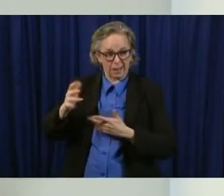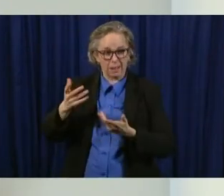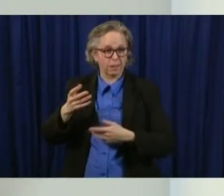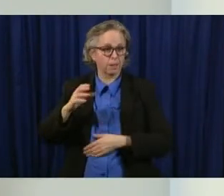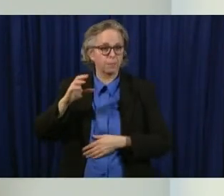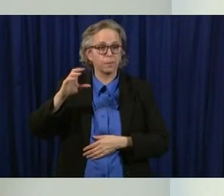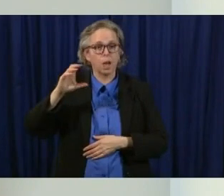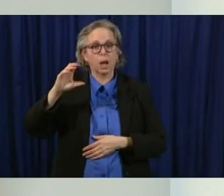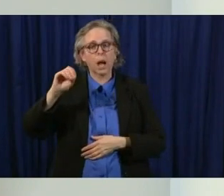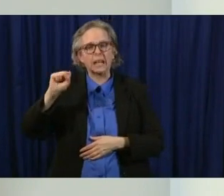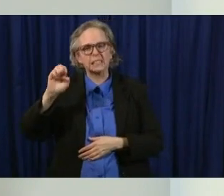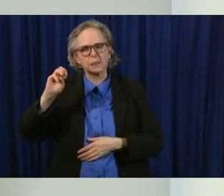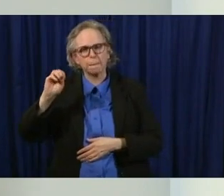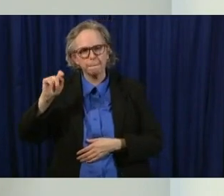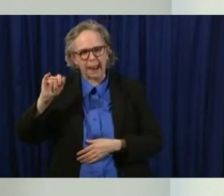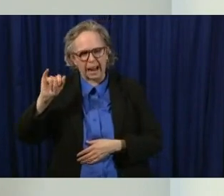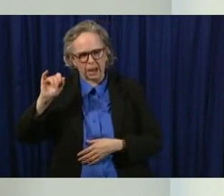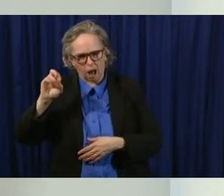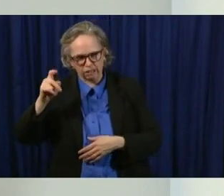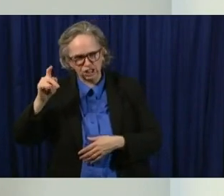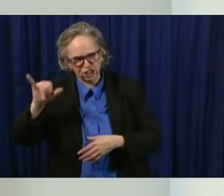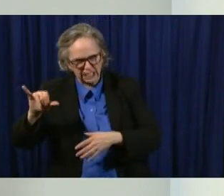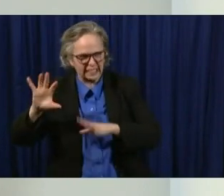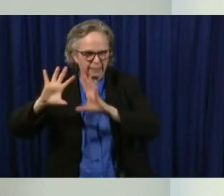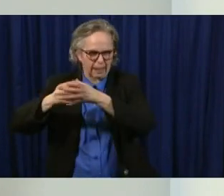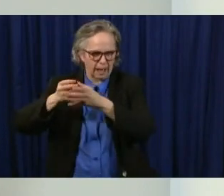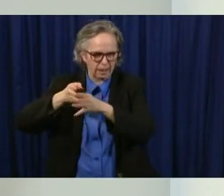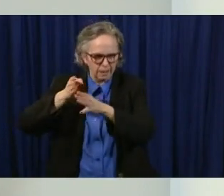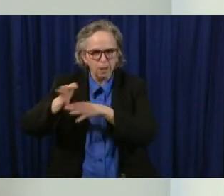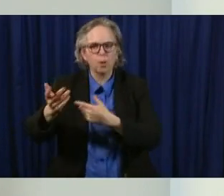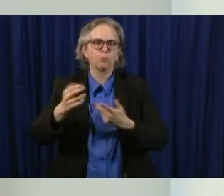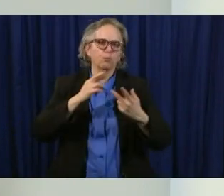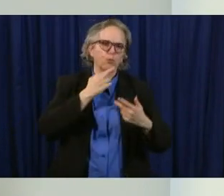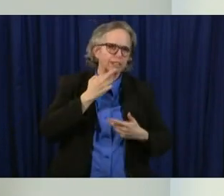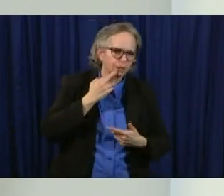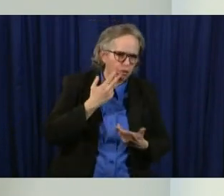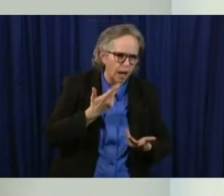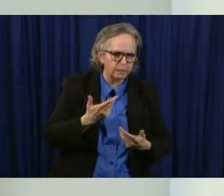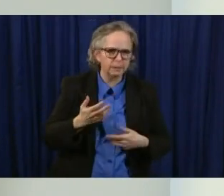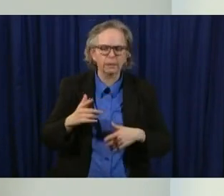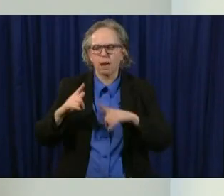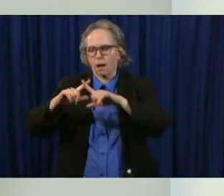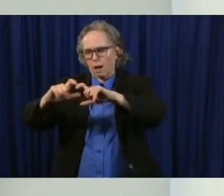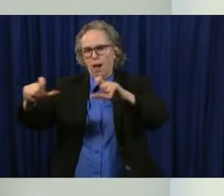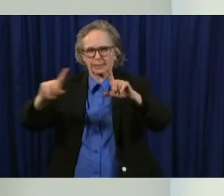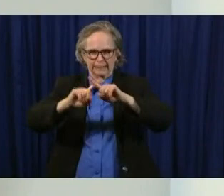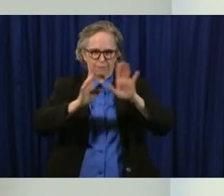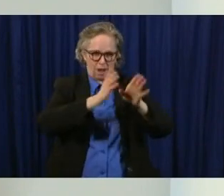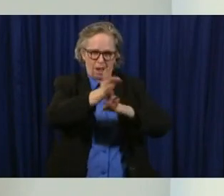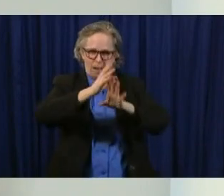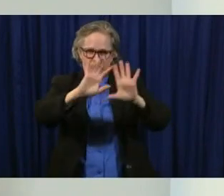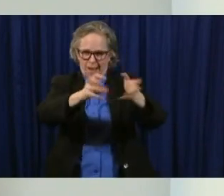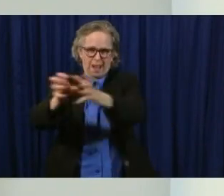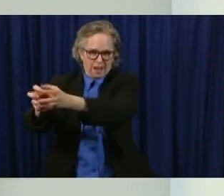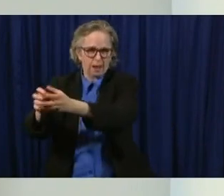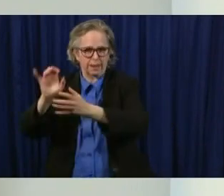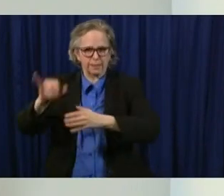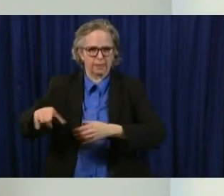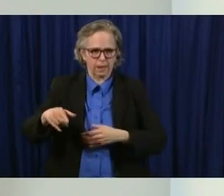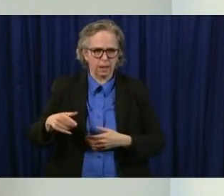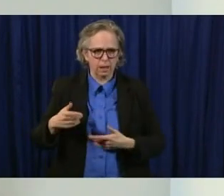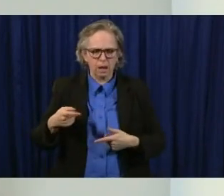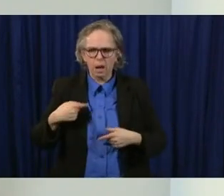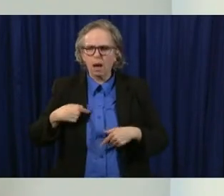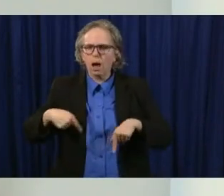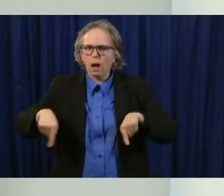businesses personal care services the restaurants and etc what we want to do is we want to hear from everybody all